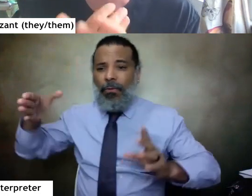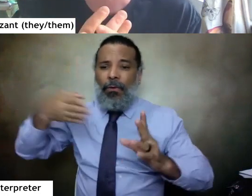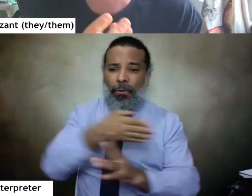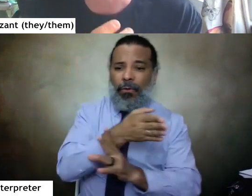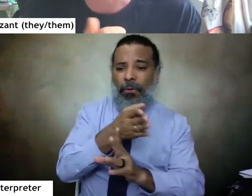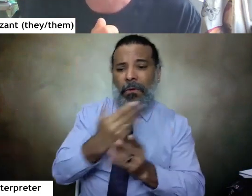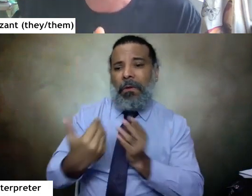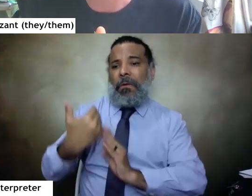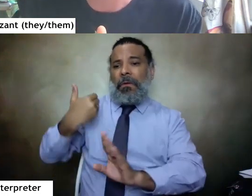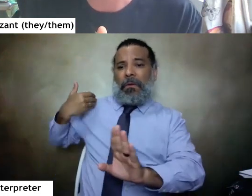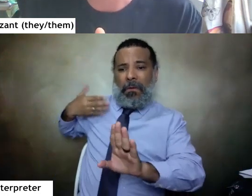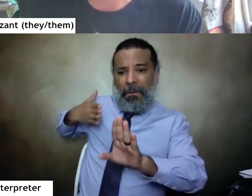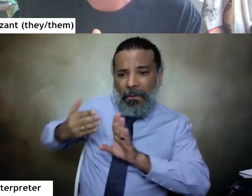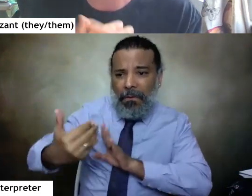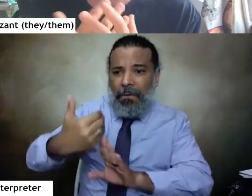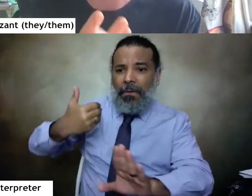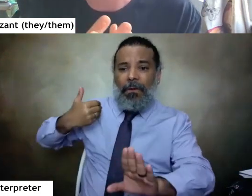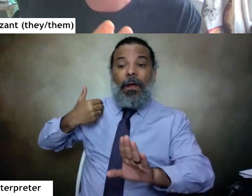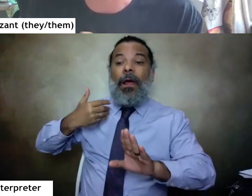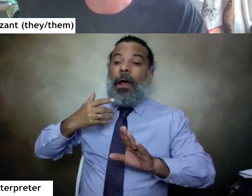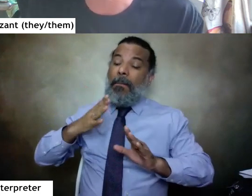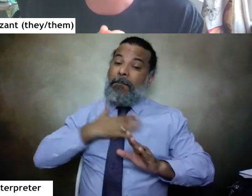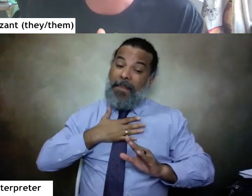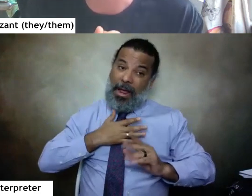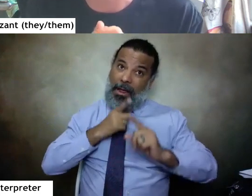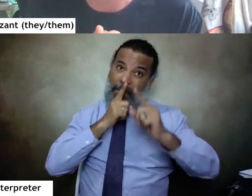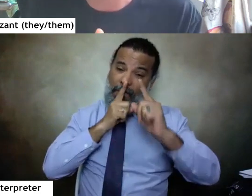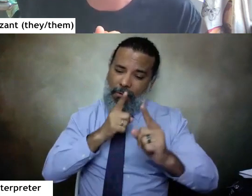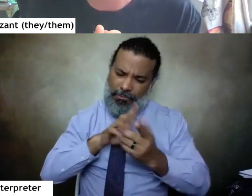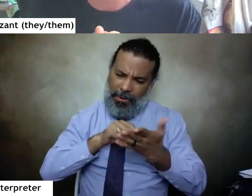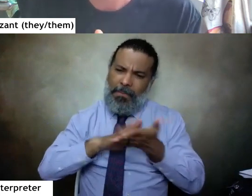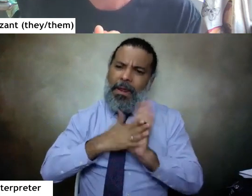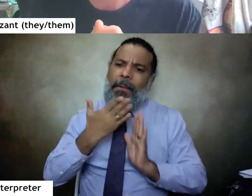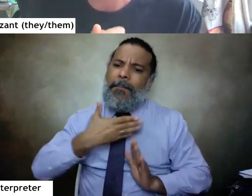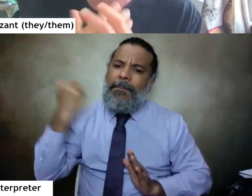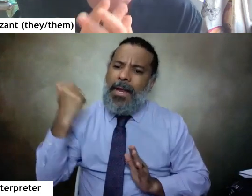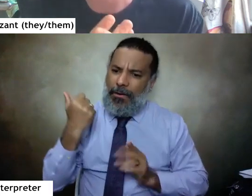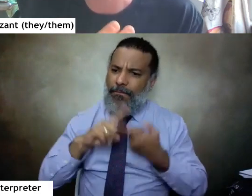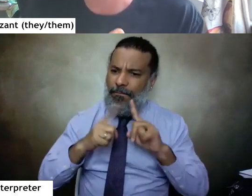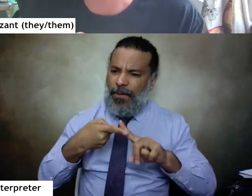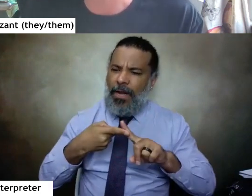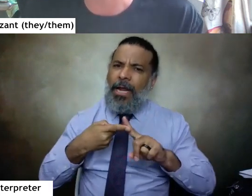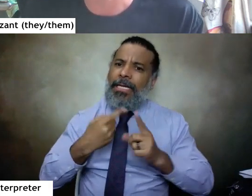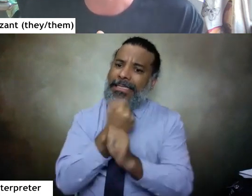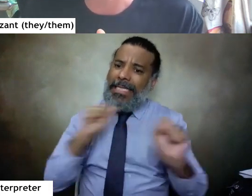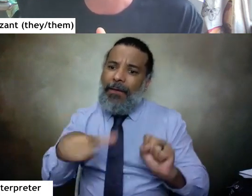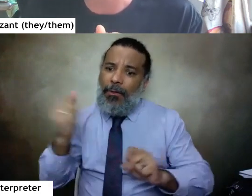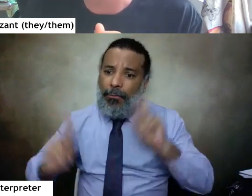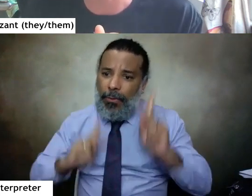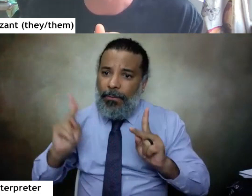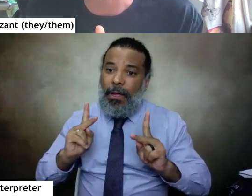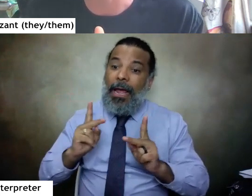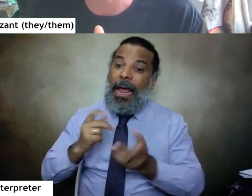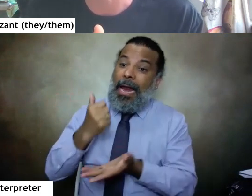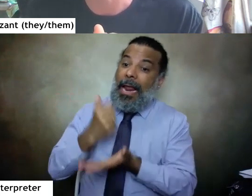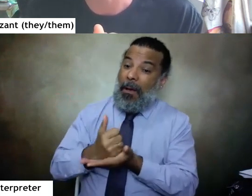Part of my struggle in this life is to learn how to be a better friend, to save each other's lives, and to help my ancestors finally leave that